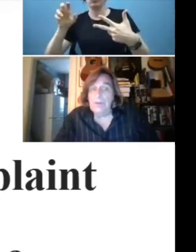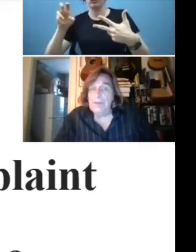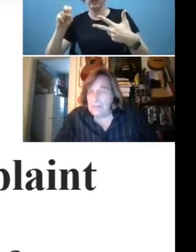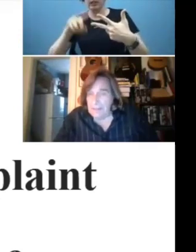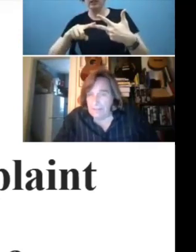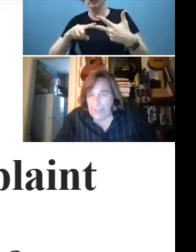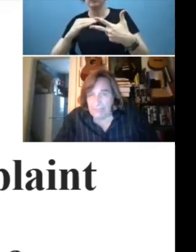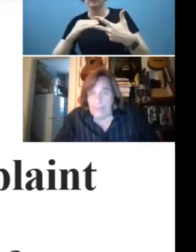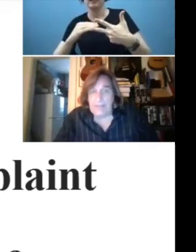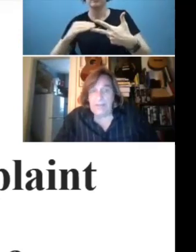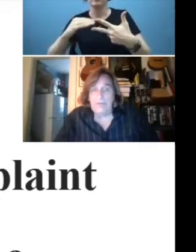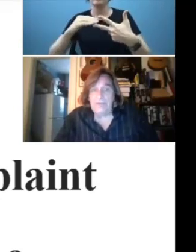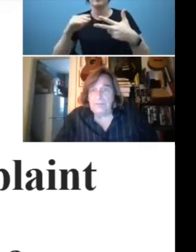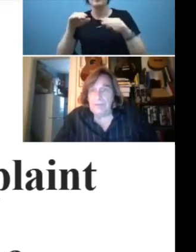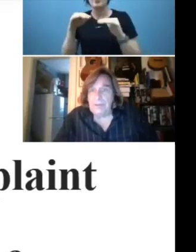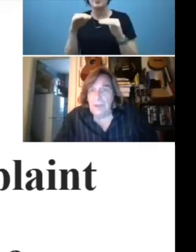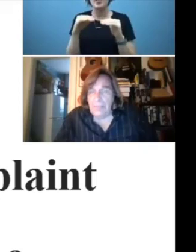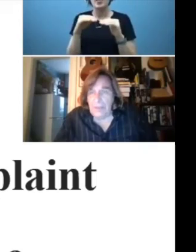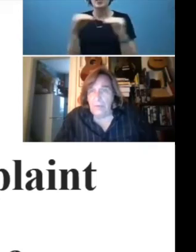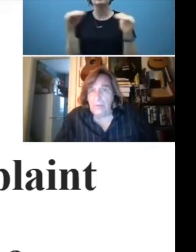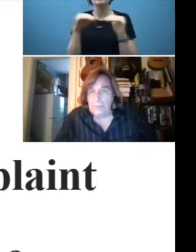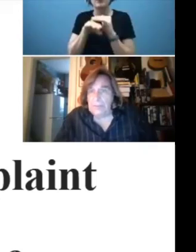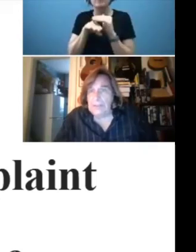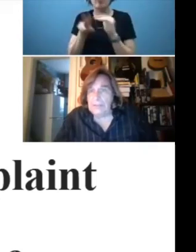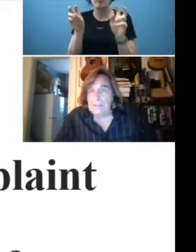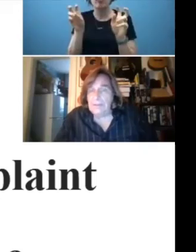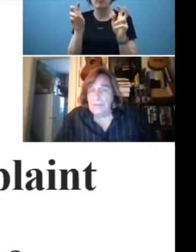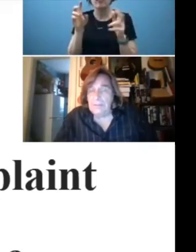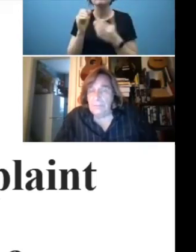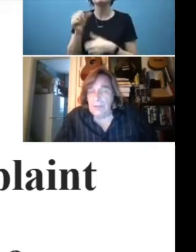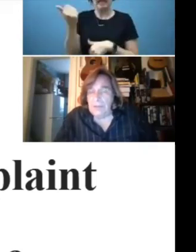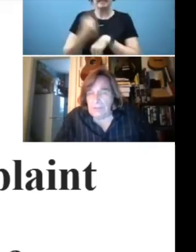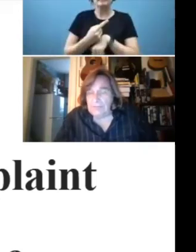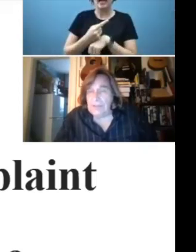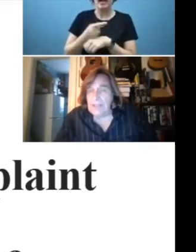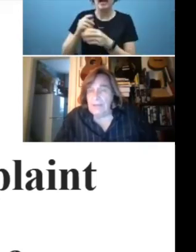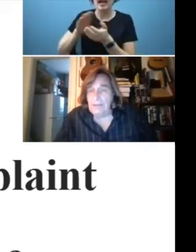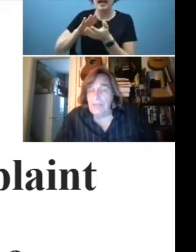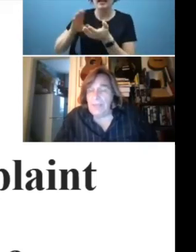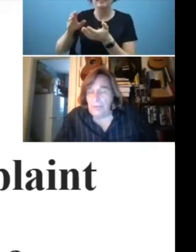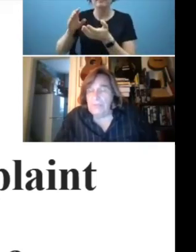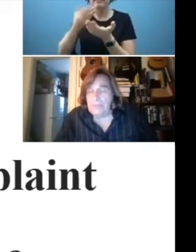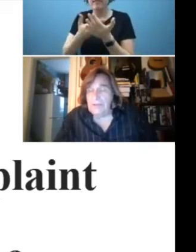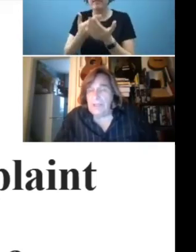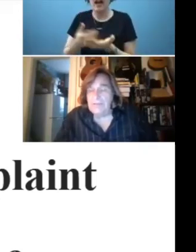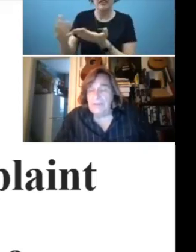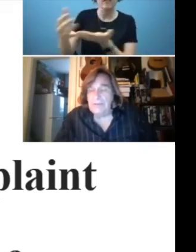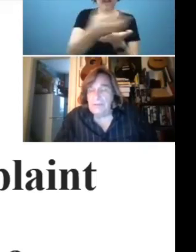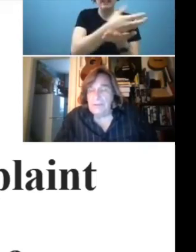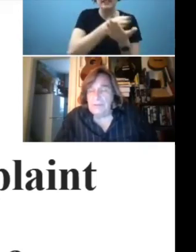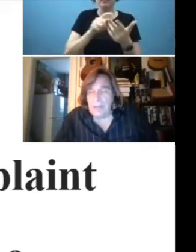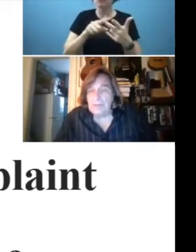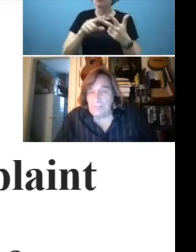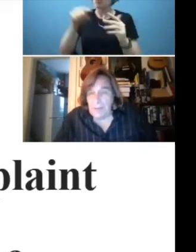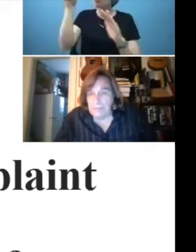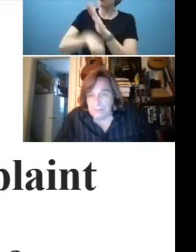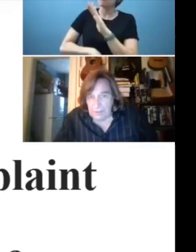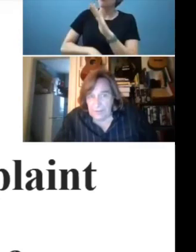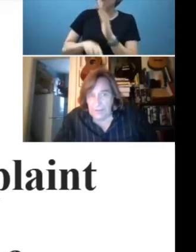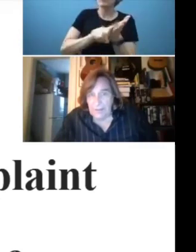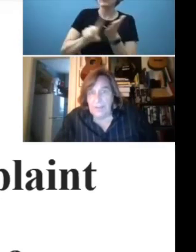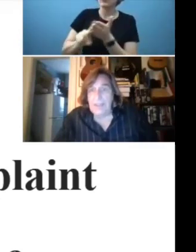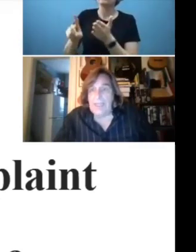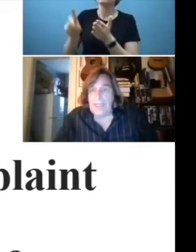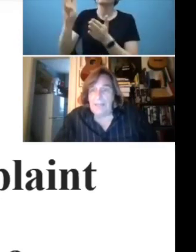word. 10-day fact-finding, which is a thorough complaint investigated, a thorough investigation conducted by the